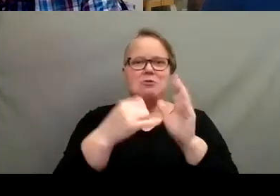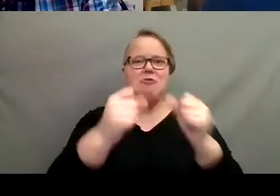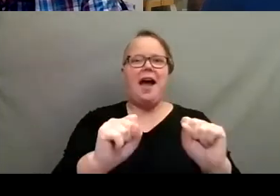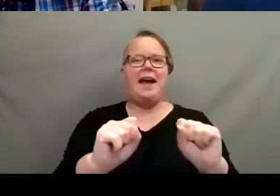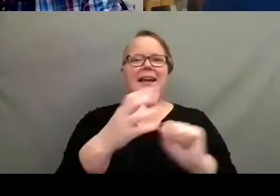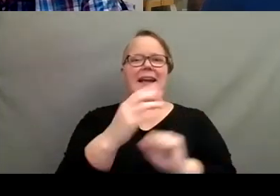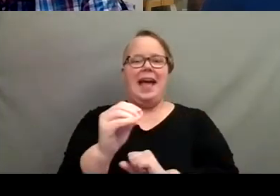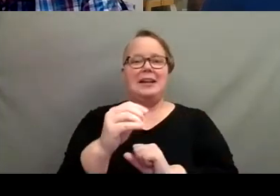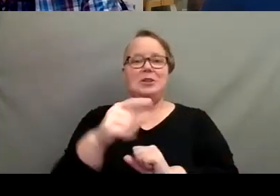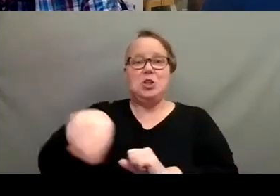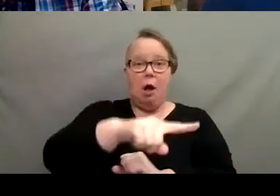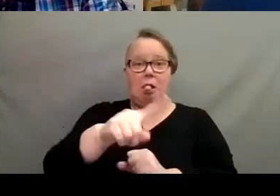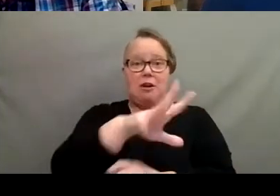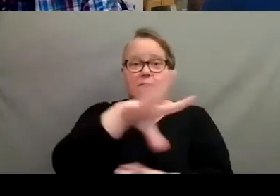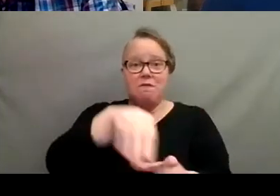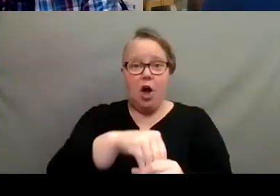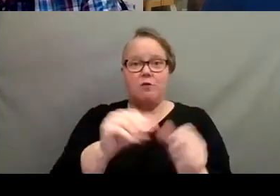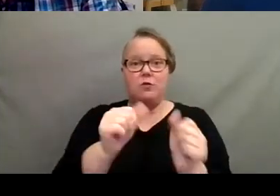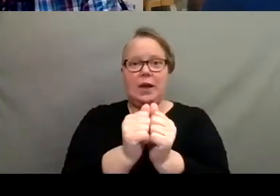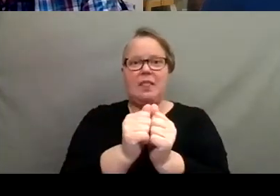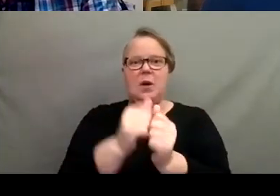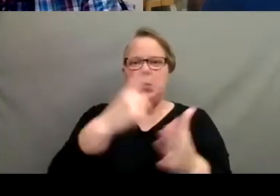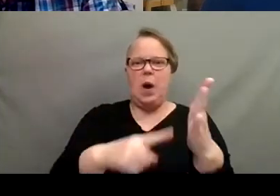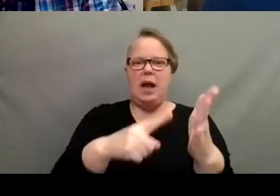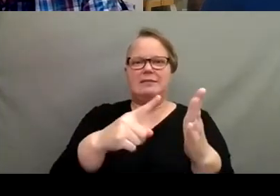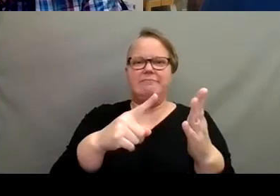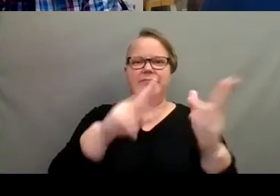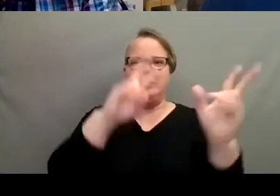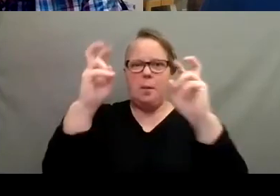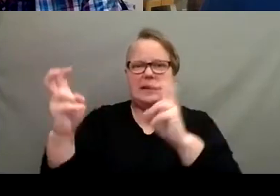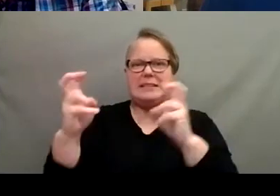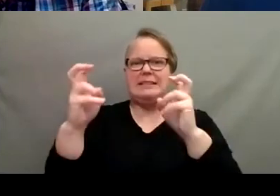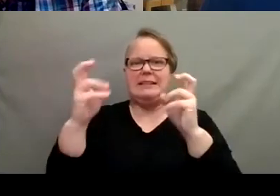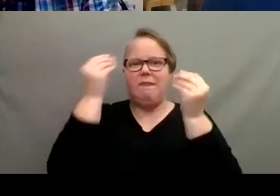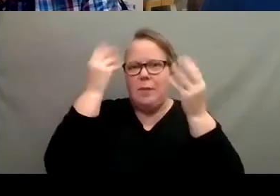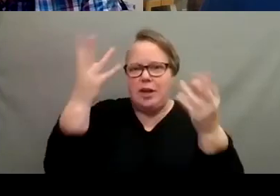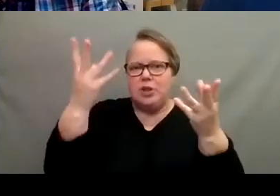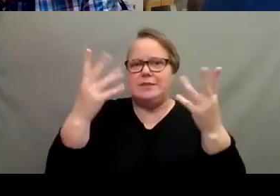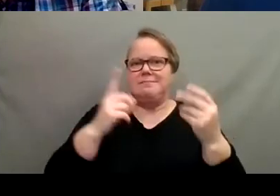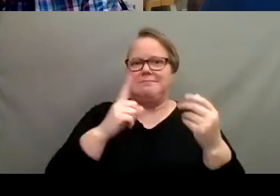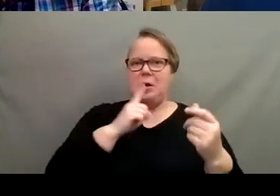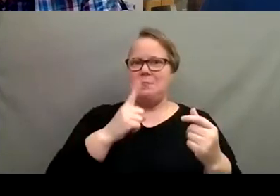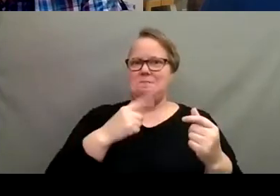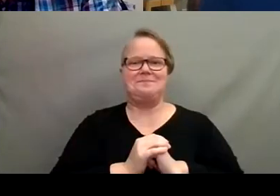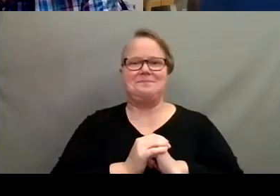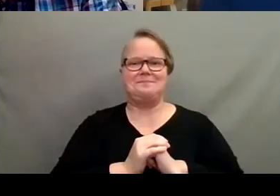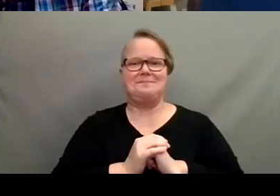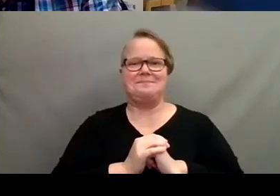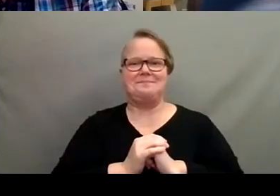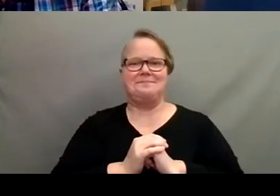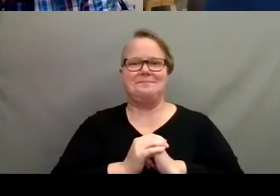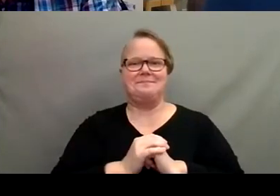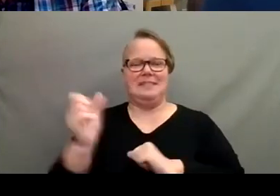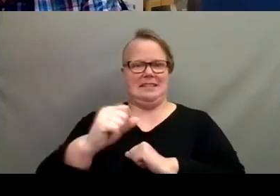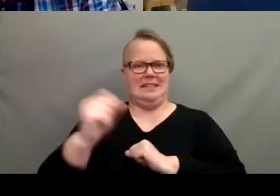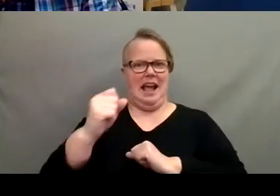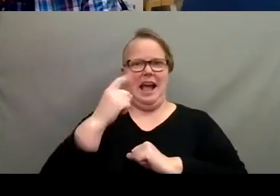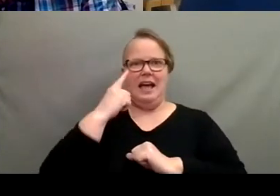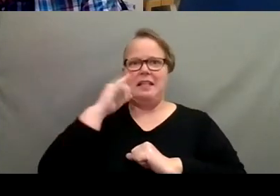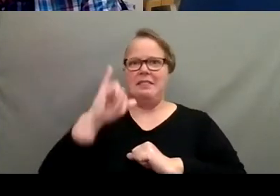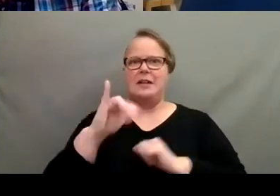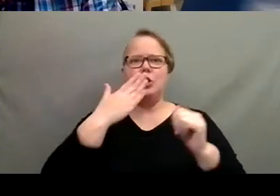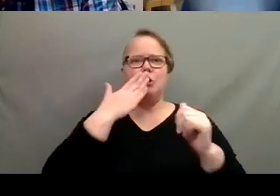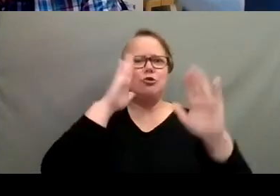you guys are involved in the content and creation. So I'm excited about that to see, see where it goes. Yeah. I think that's a really good